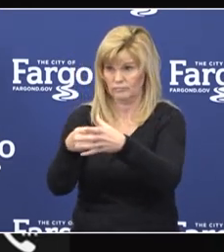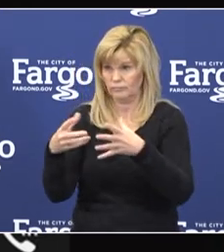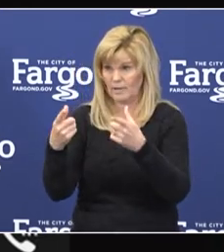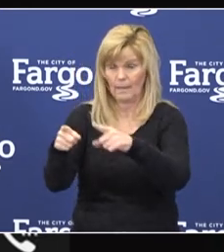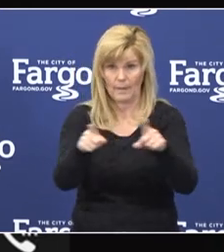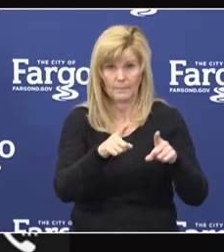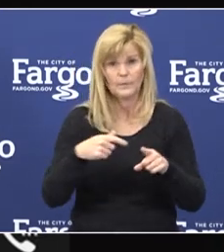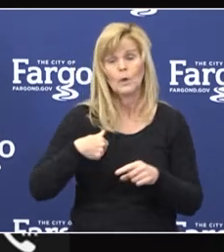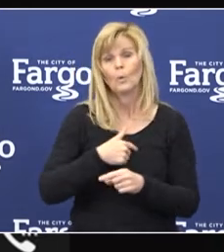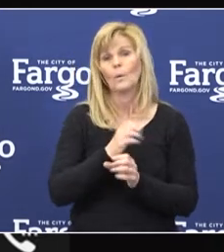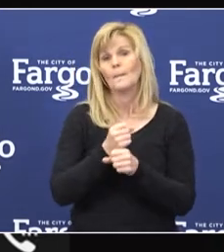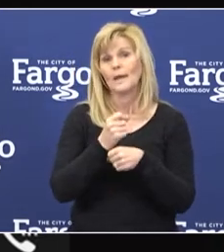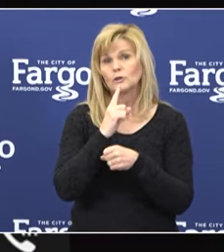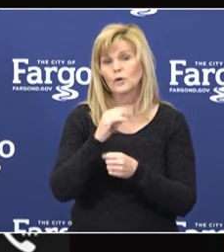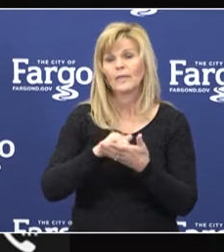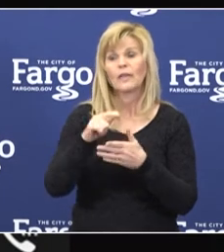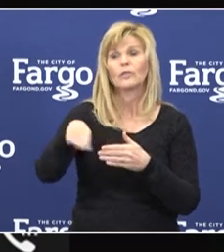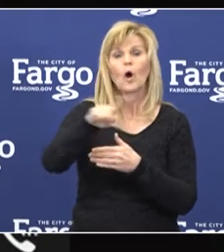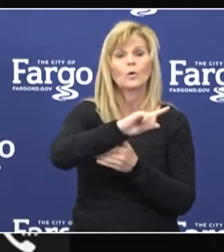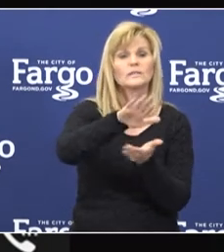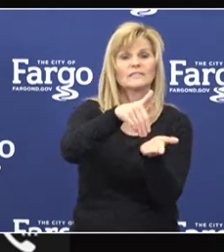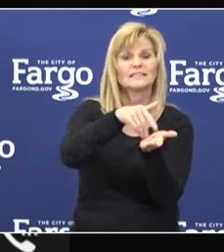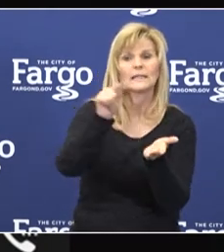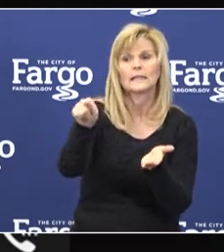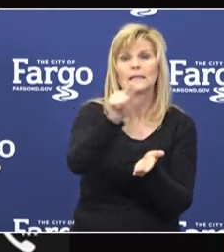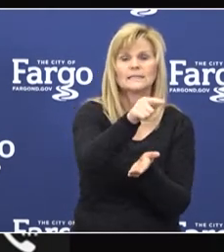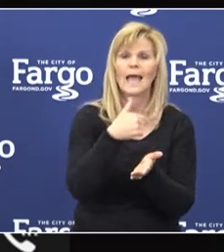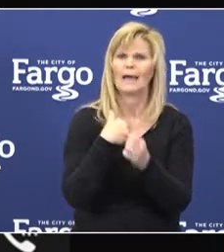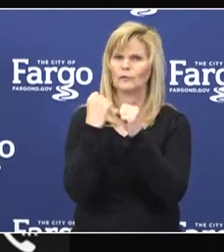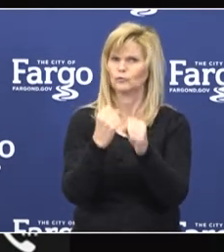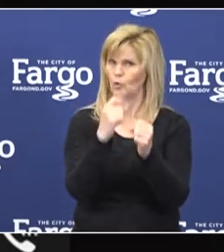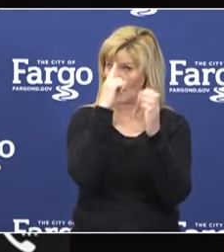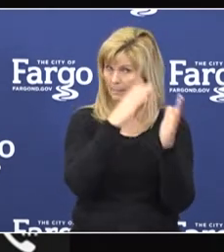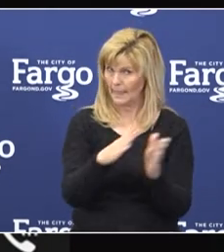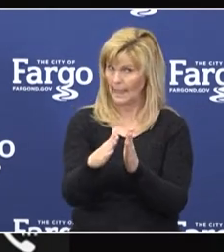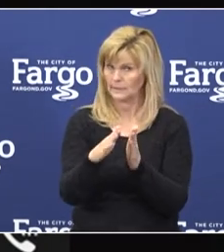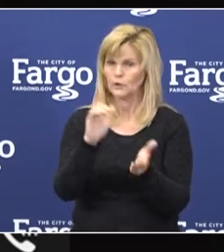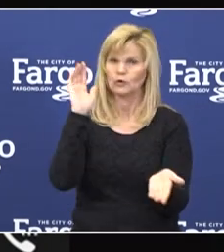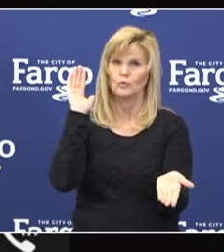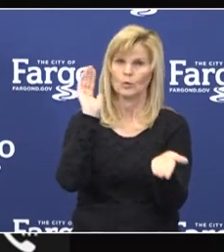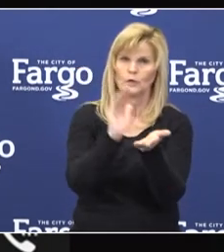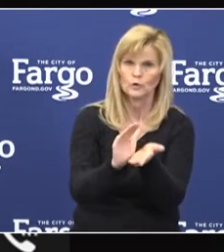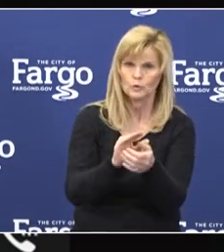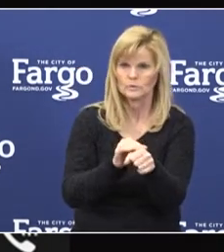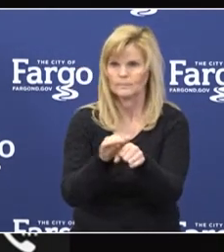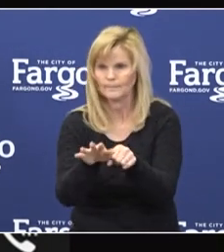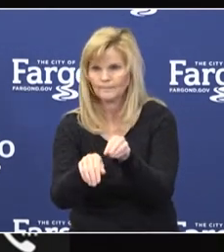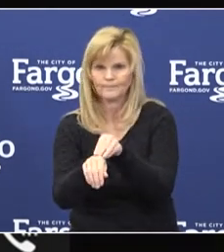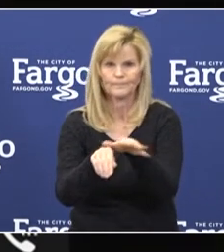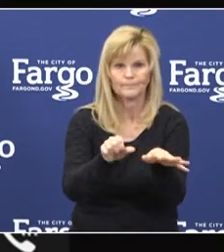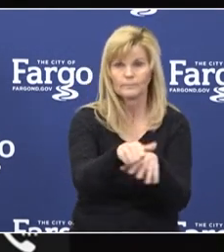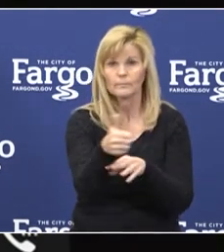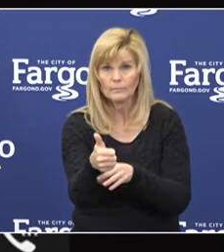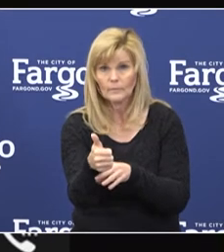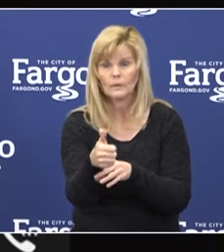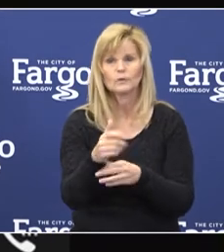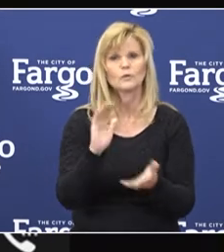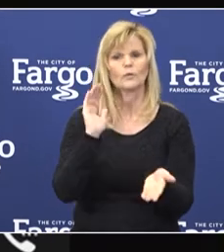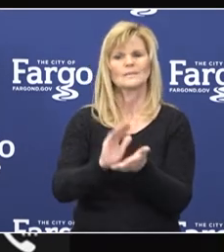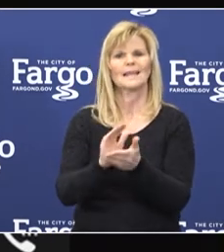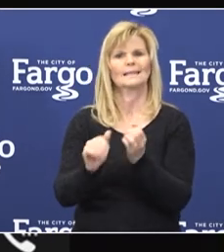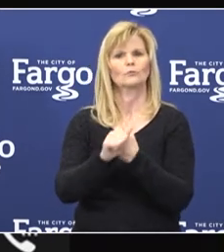sure facilities maintain their strong preparedness plans to reduce transmission and to limit the exposure risks.